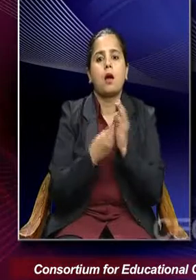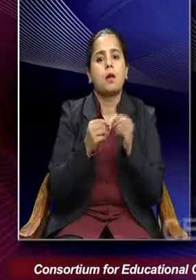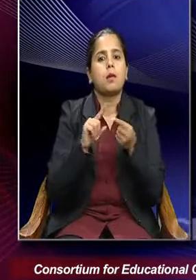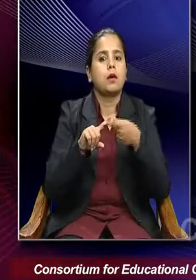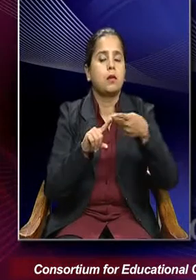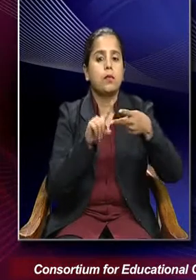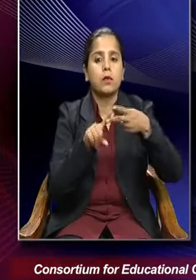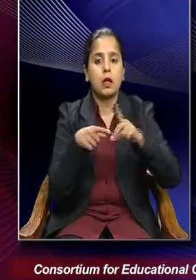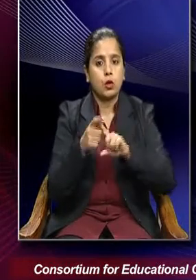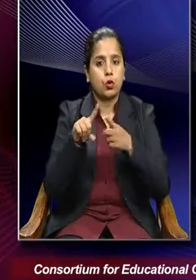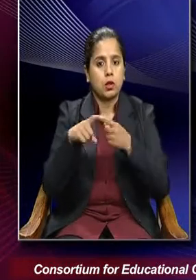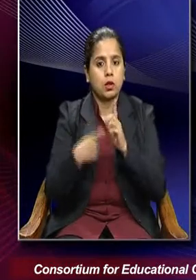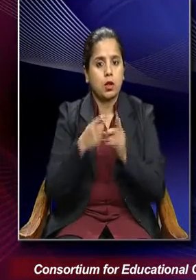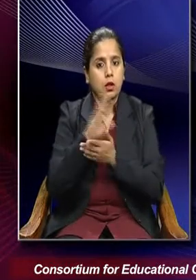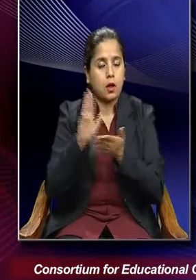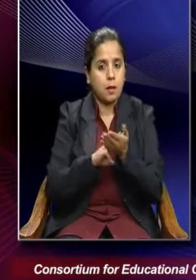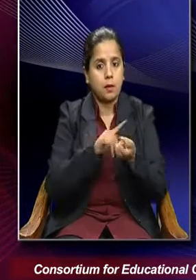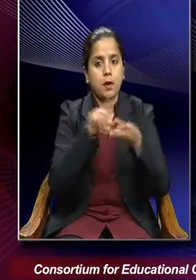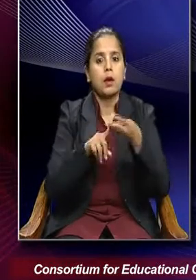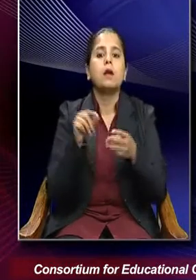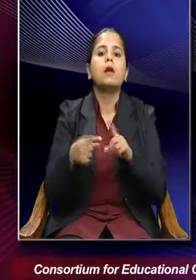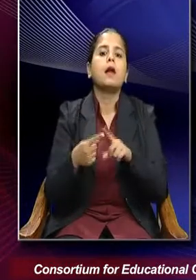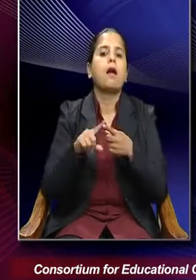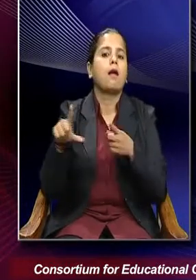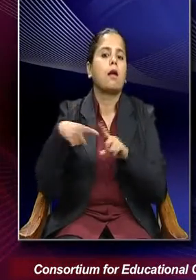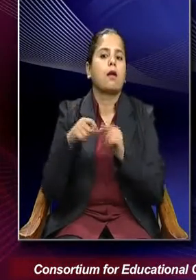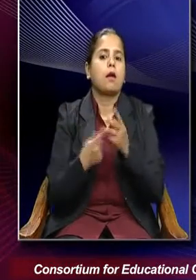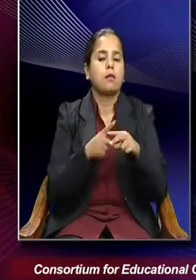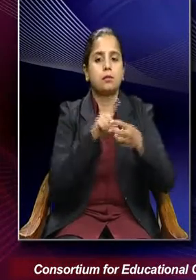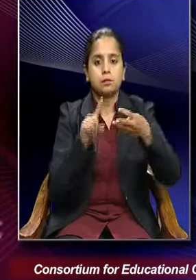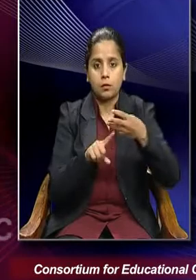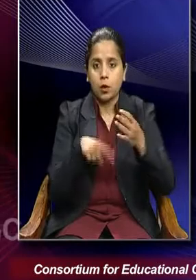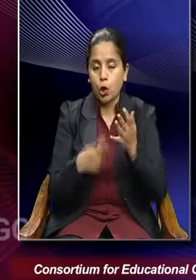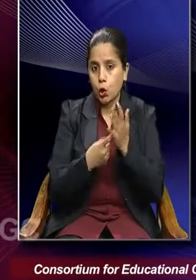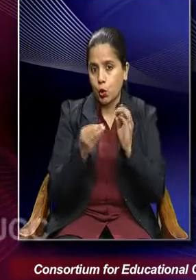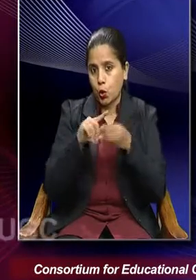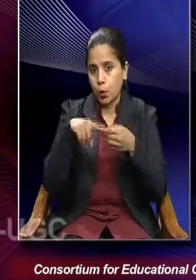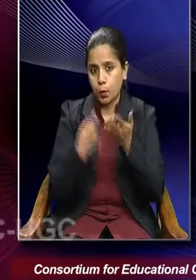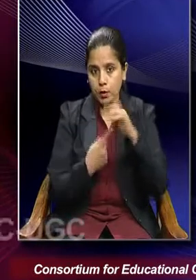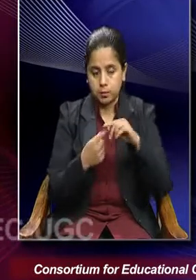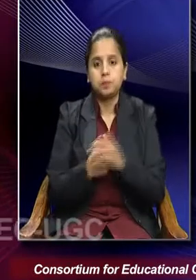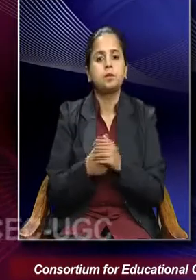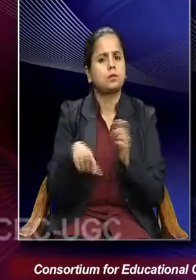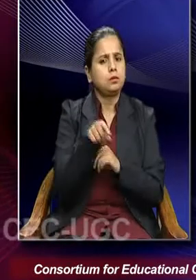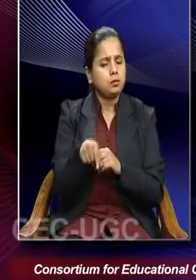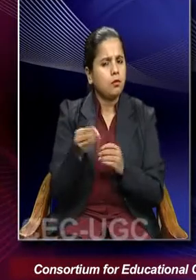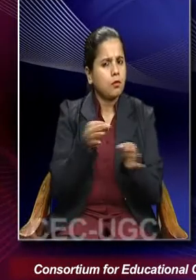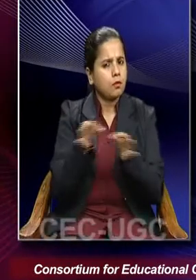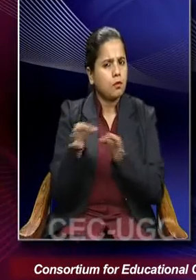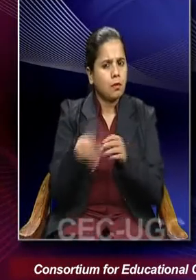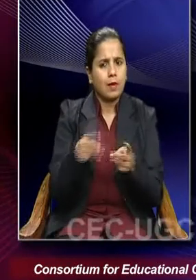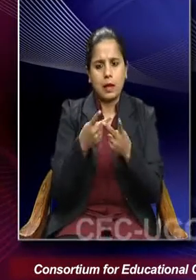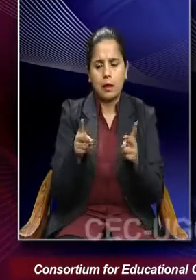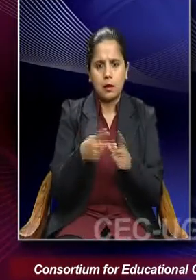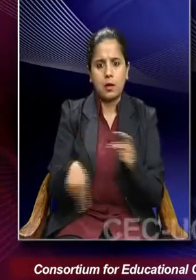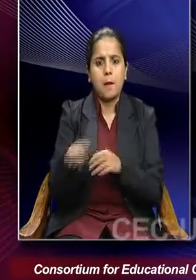M.I. Durkheim, Talcott Parson and Robert Morton. Robert Morton gave the difference between